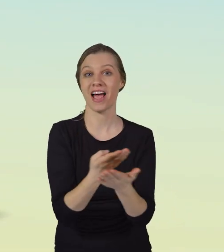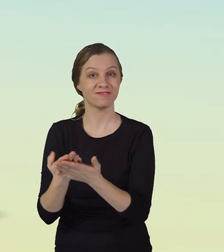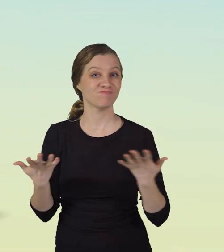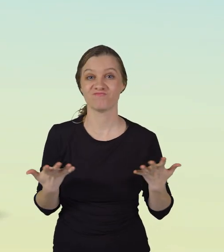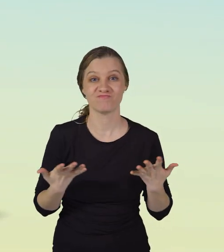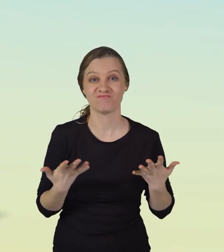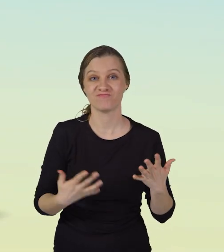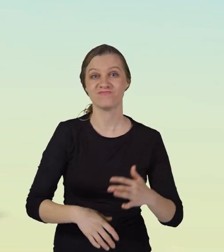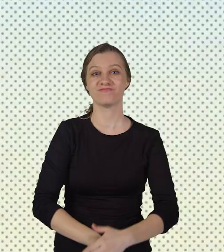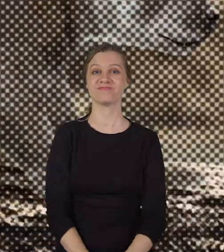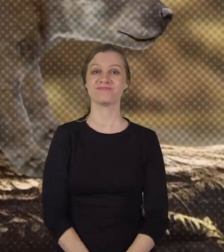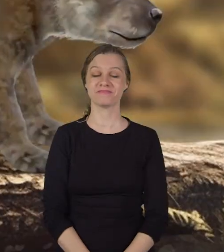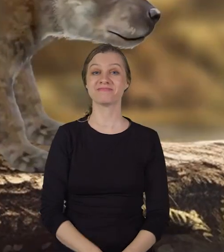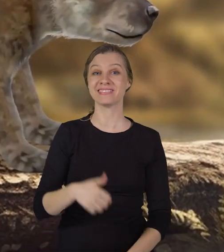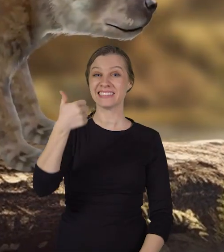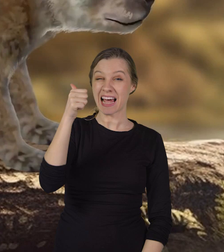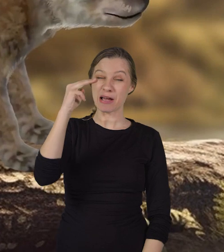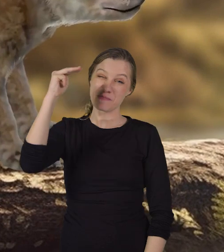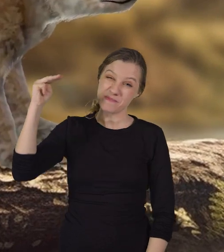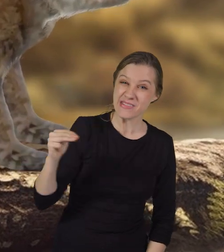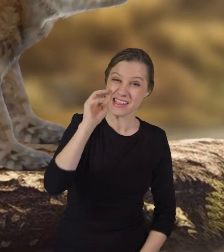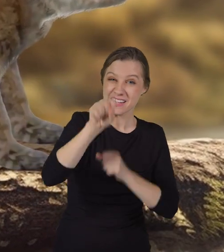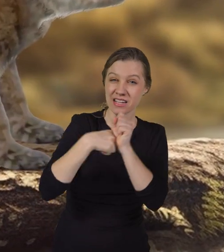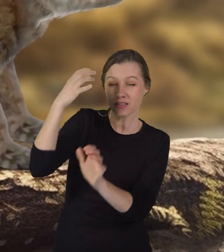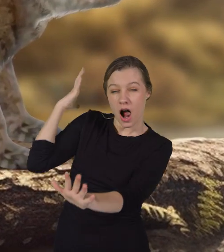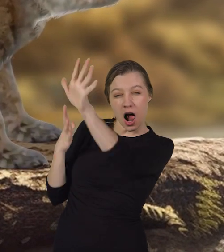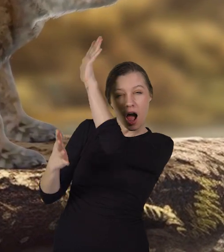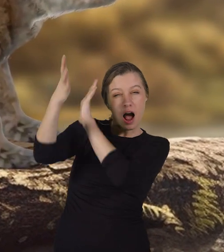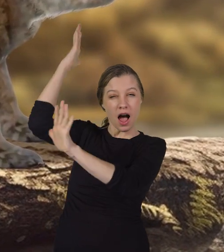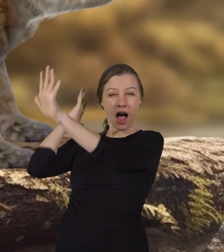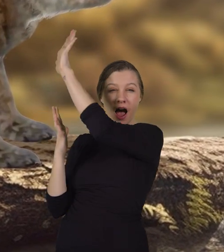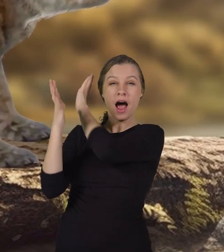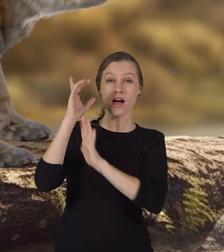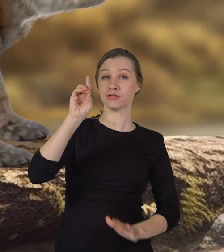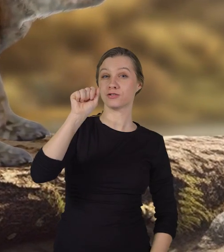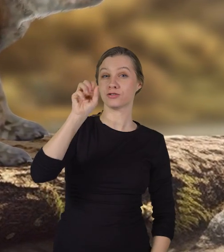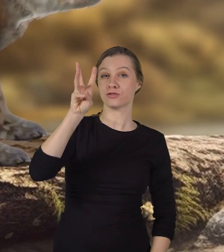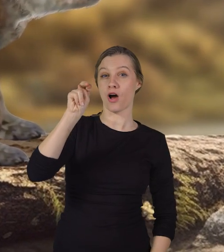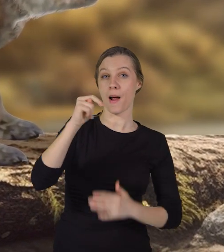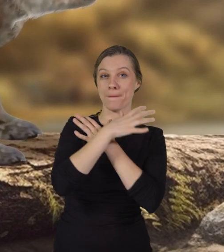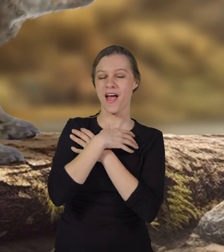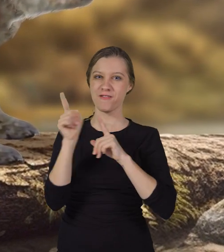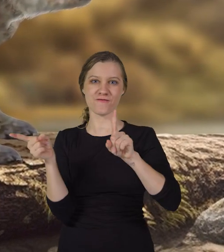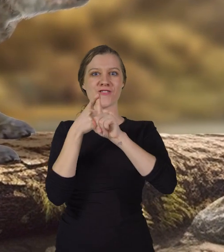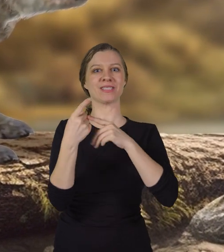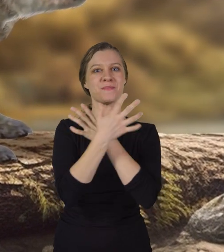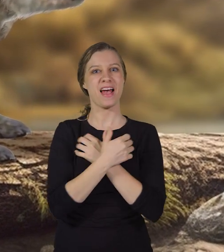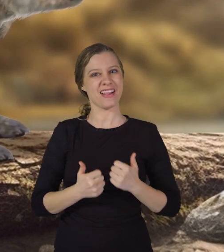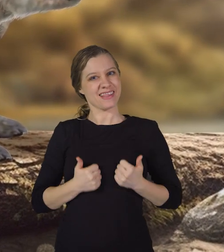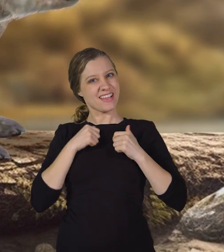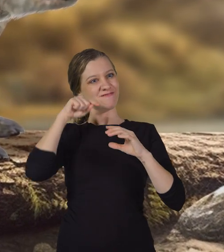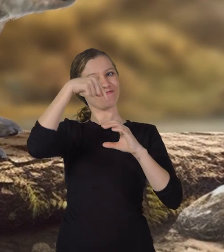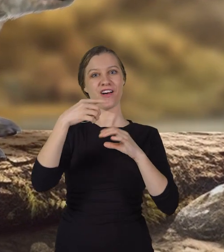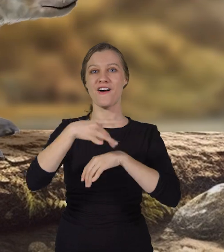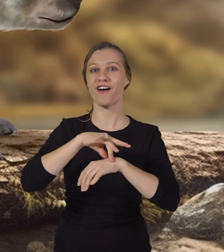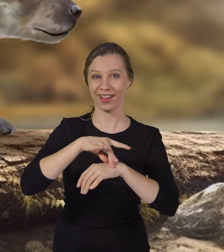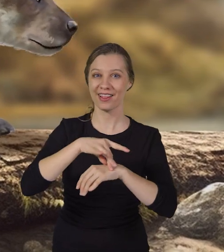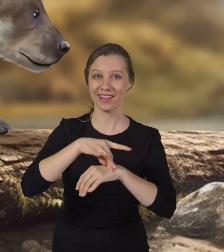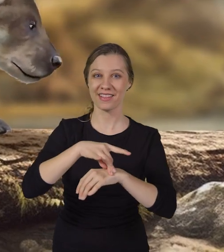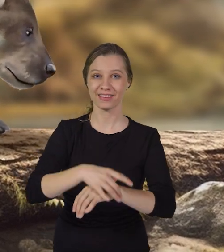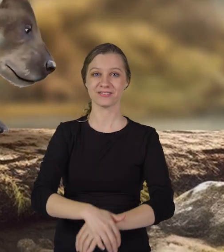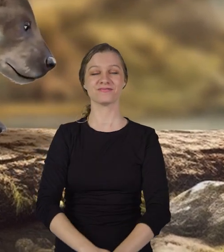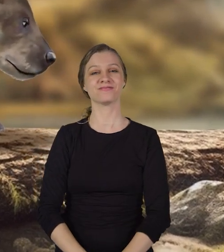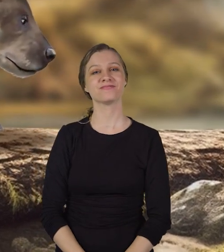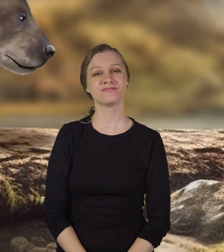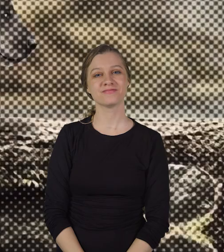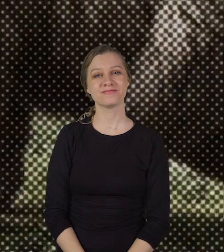facts. More than 10 million years ago, the dawn bear was the first bear to live on planet